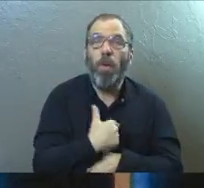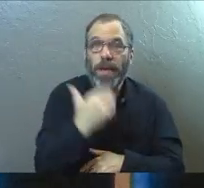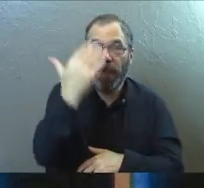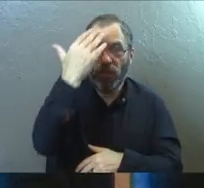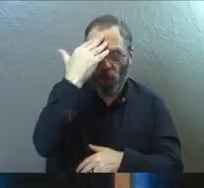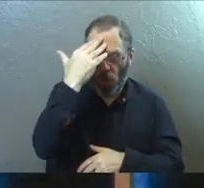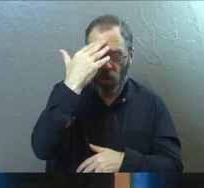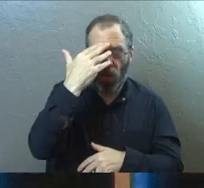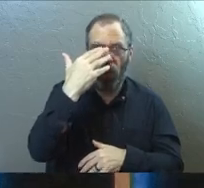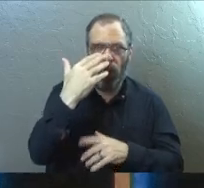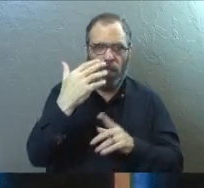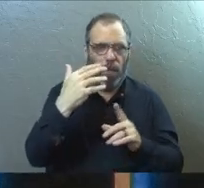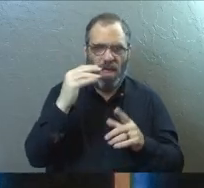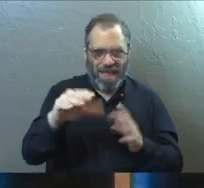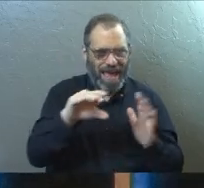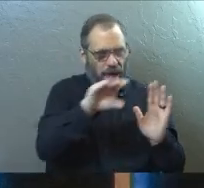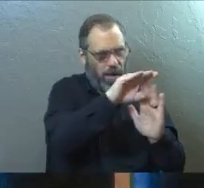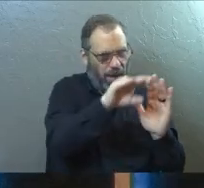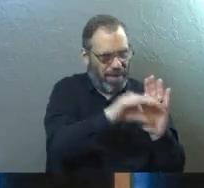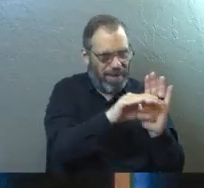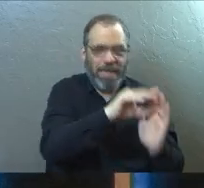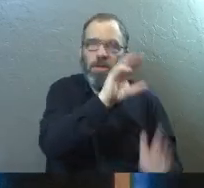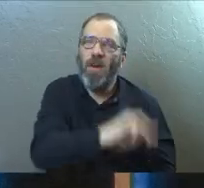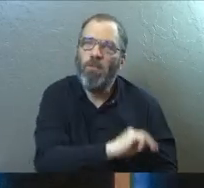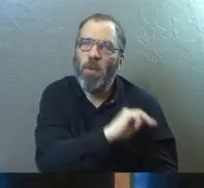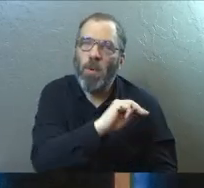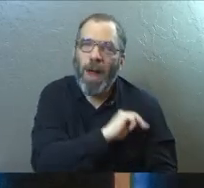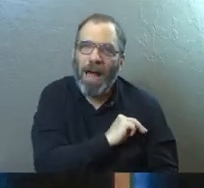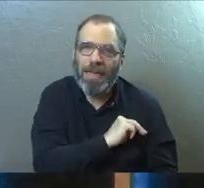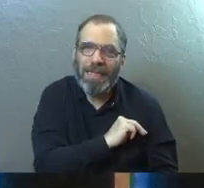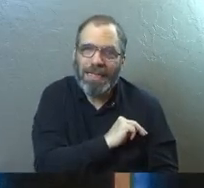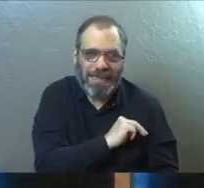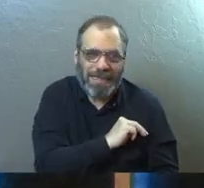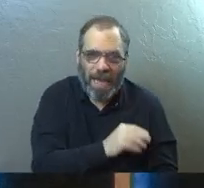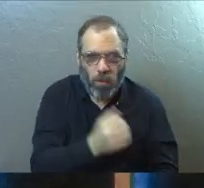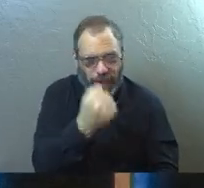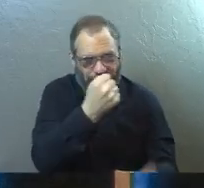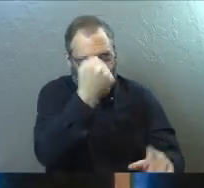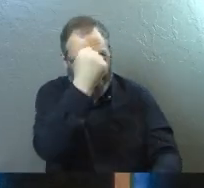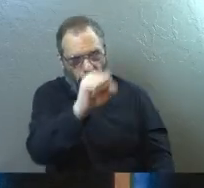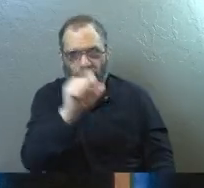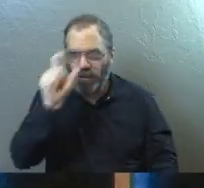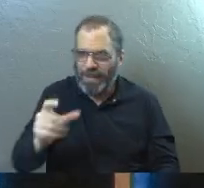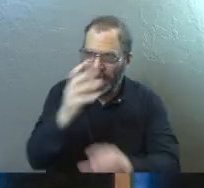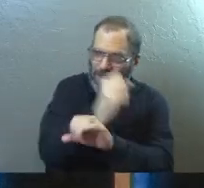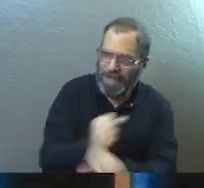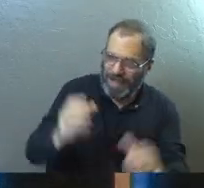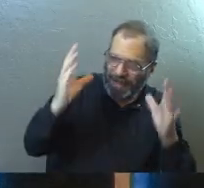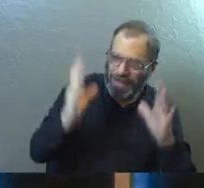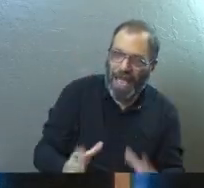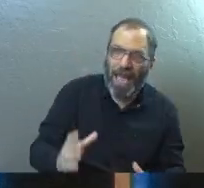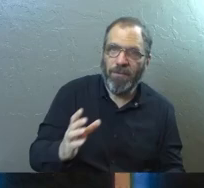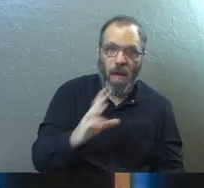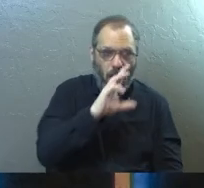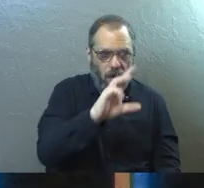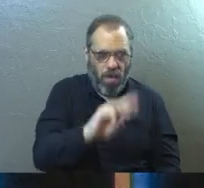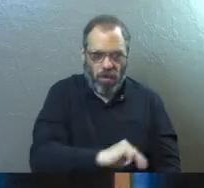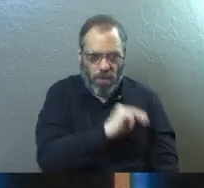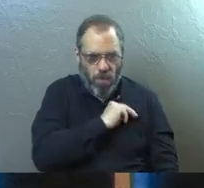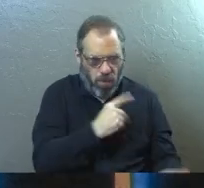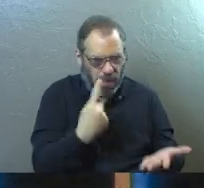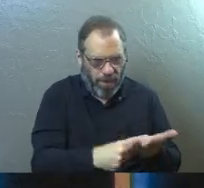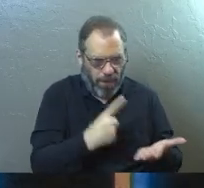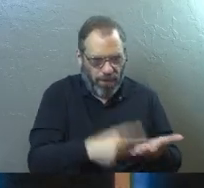know we stand judged by that list of morality that we are not doing and that we need a savior. The moral argument